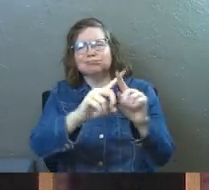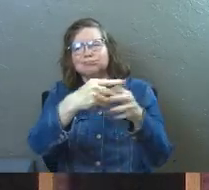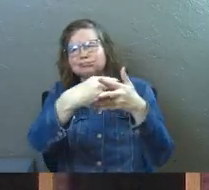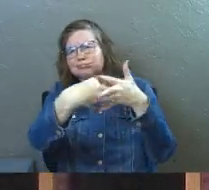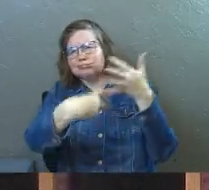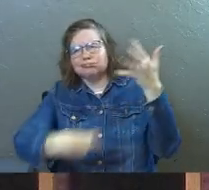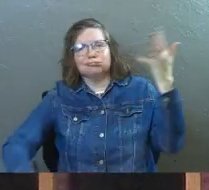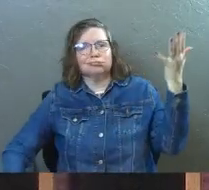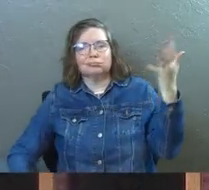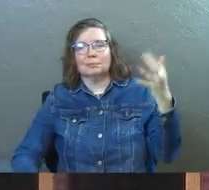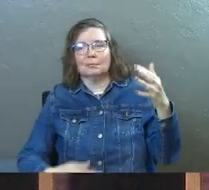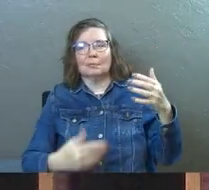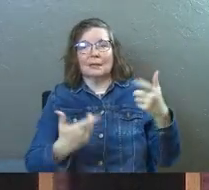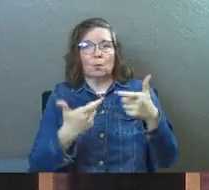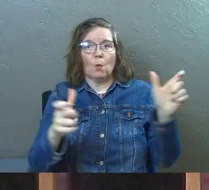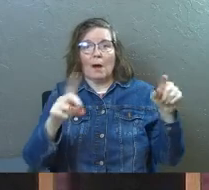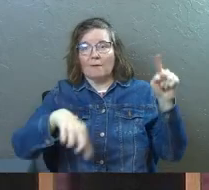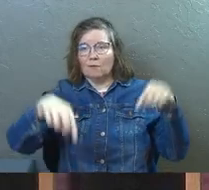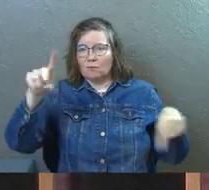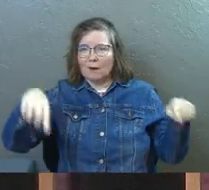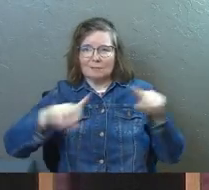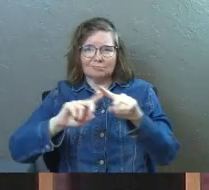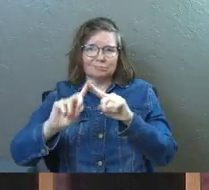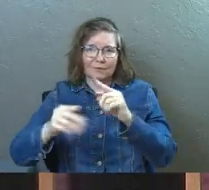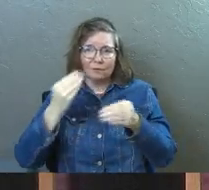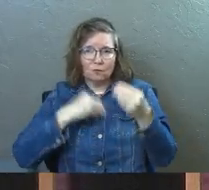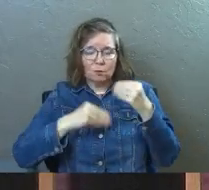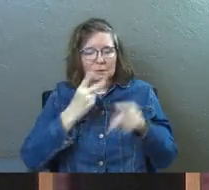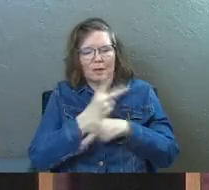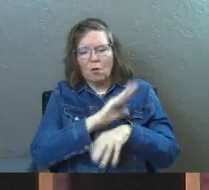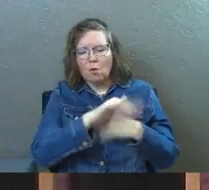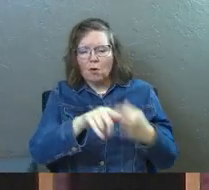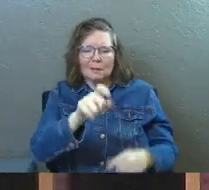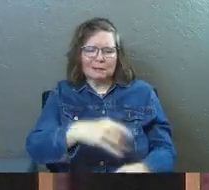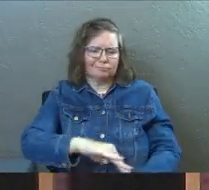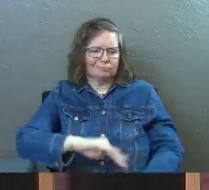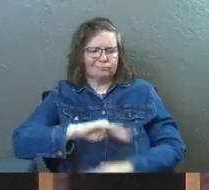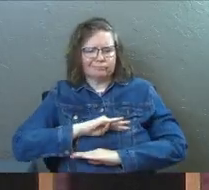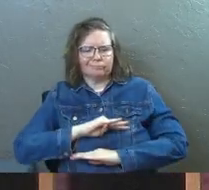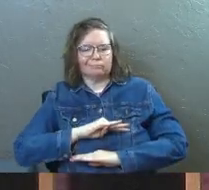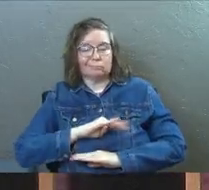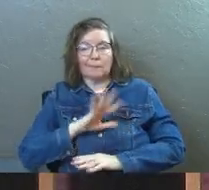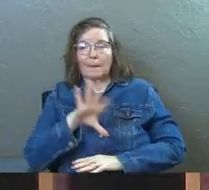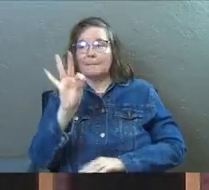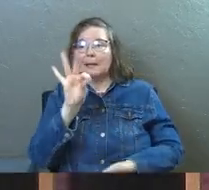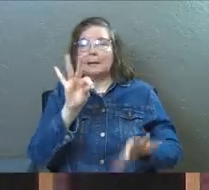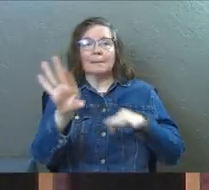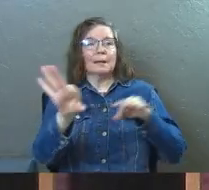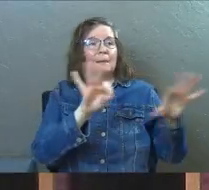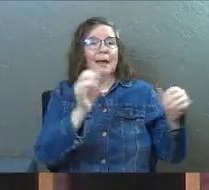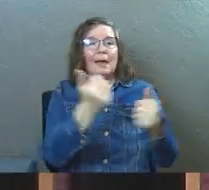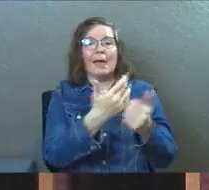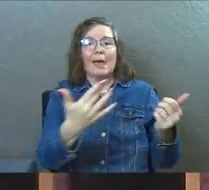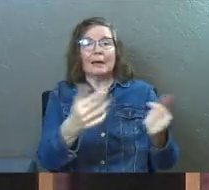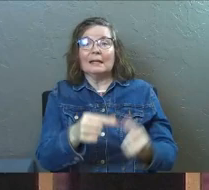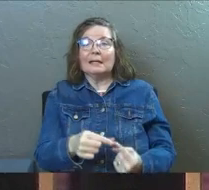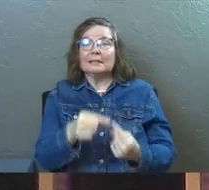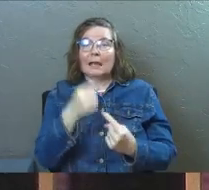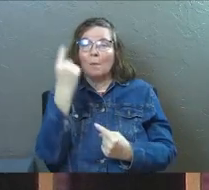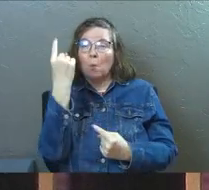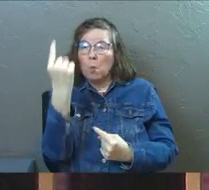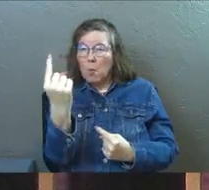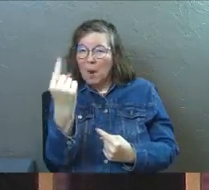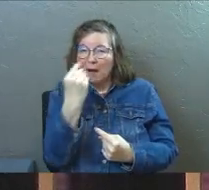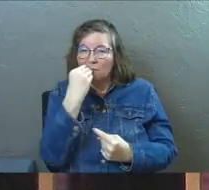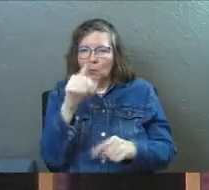He gives them all this food, gives them a wide variety of food. Says, I'm going to take care of all your needs. You can choose any of it, except there's just one kind